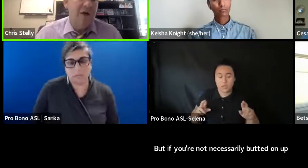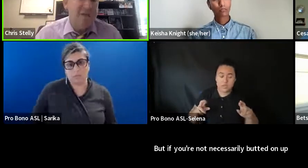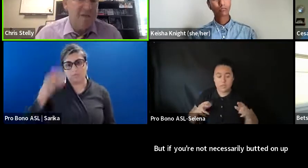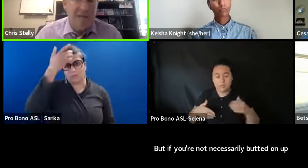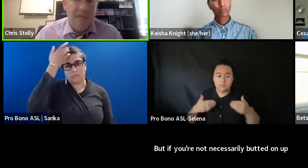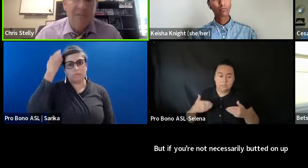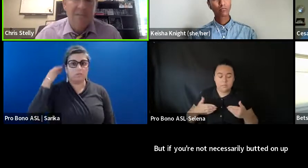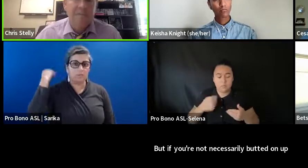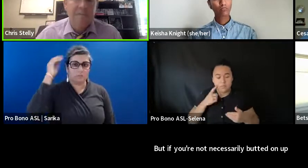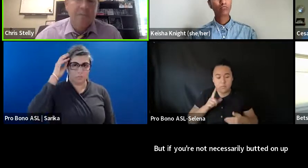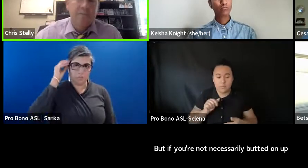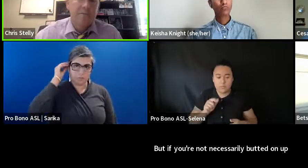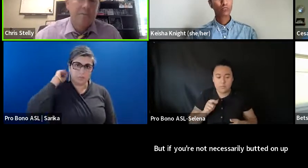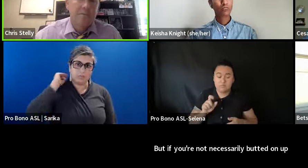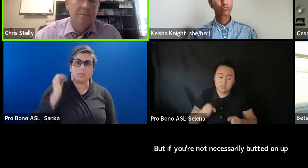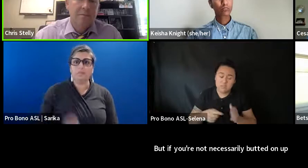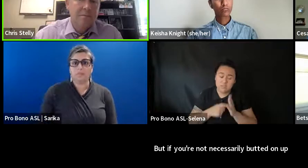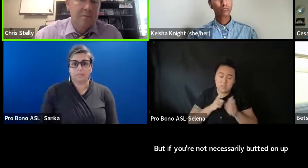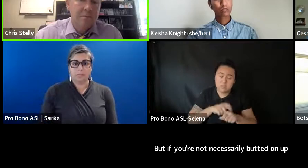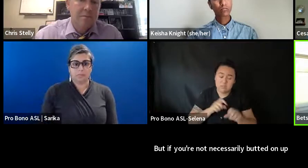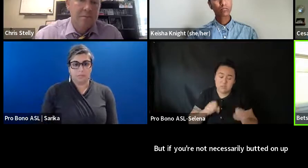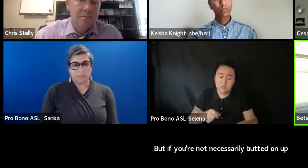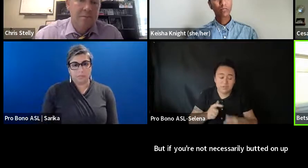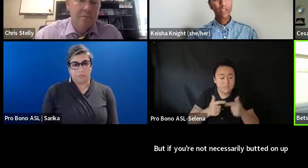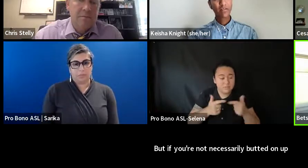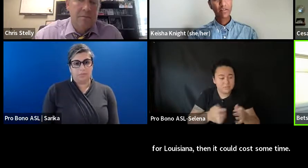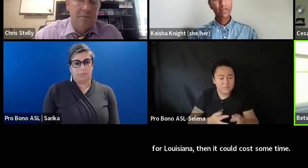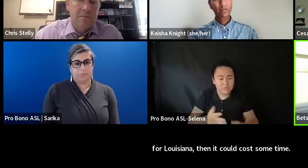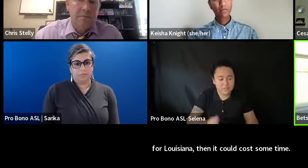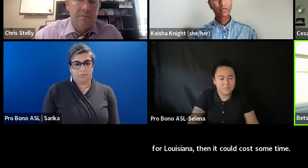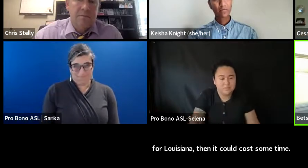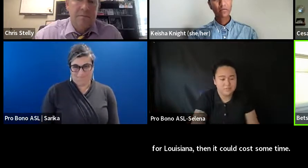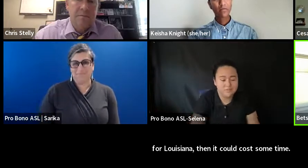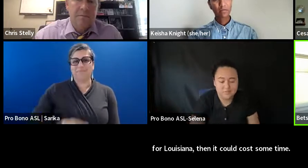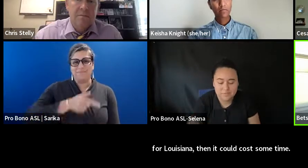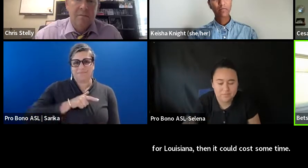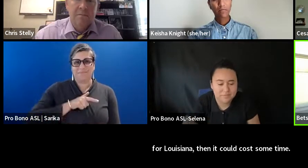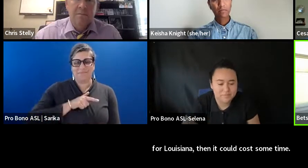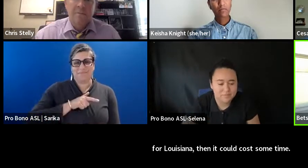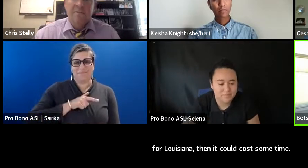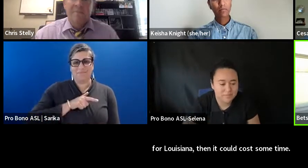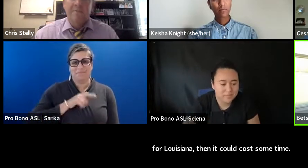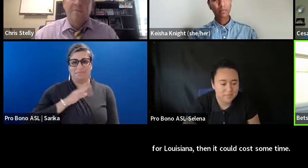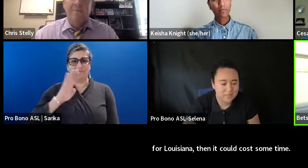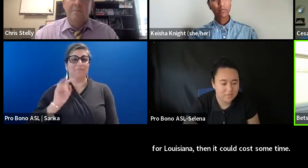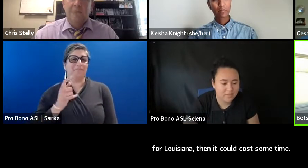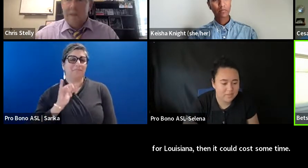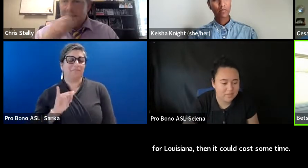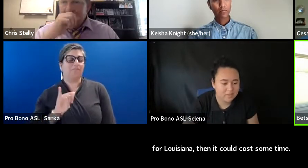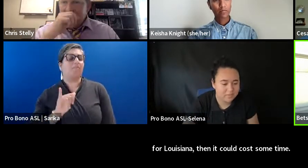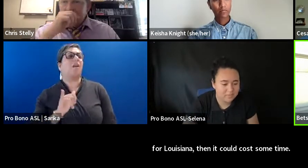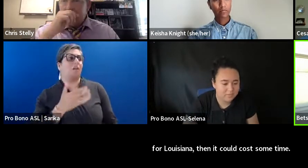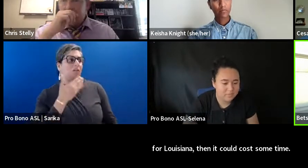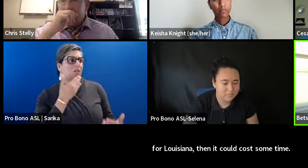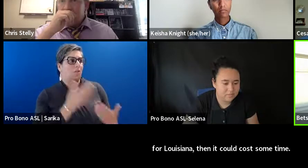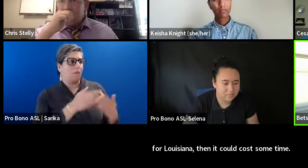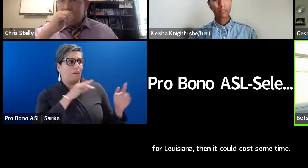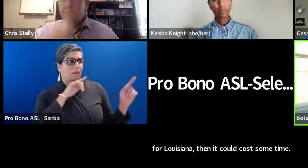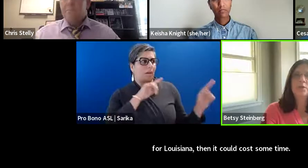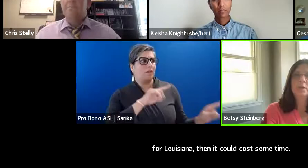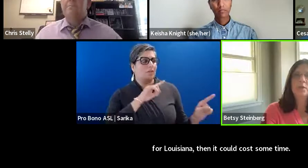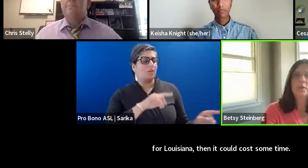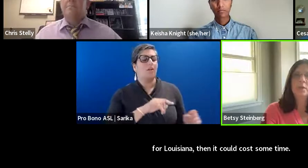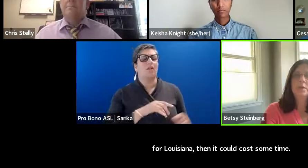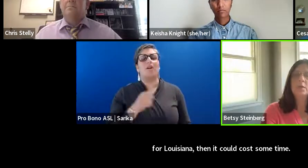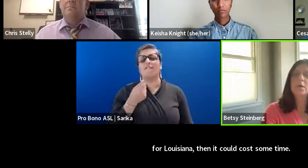it could cost some time. Yeah, no, those are really good answers. We have a couple more questions